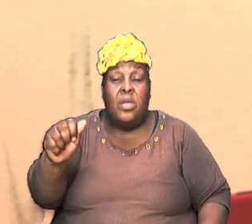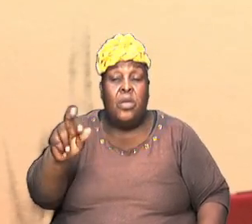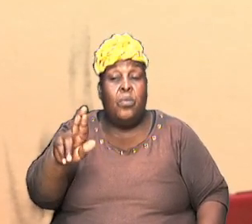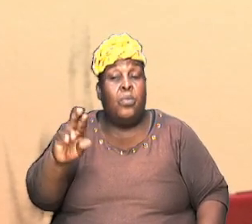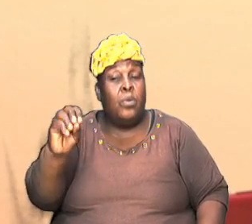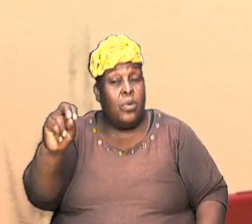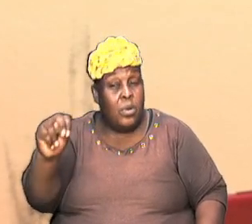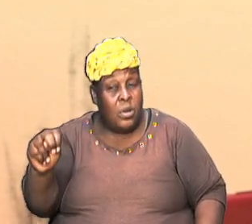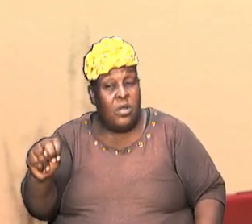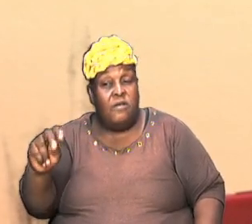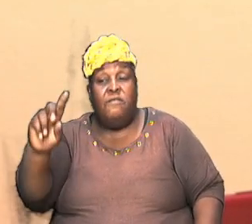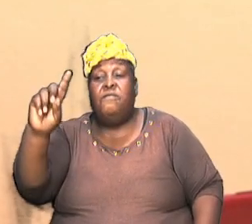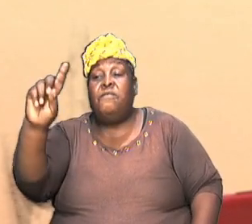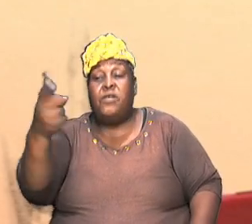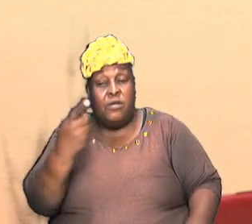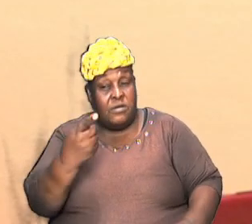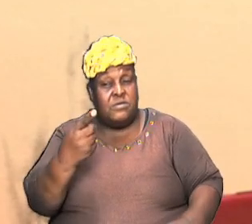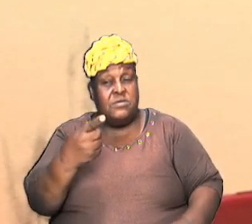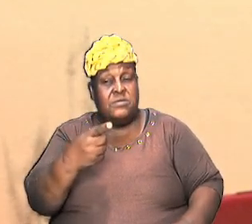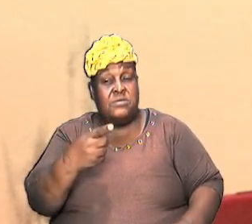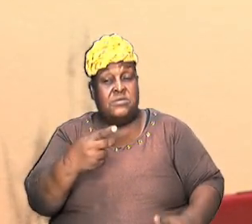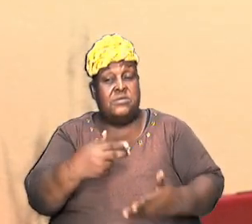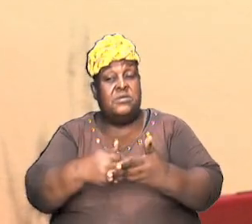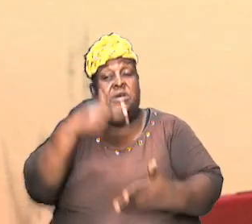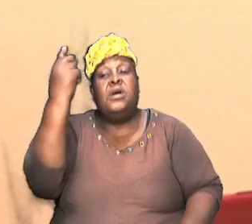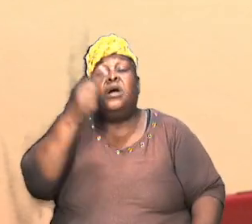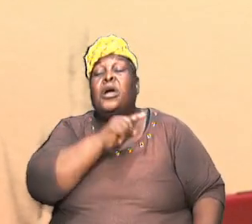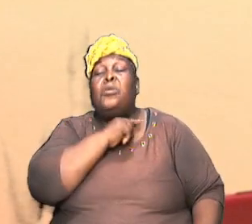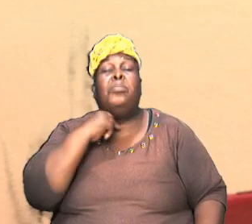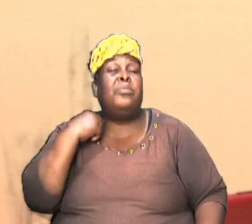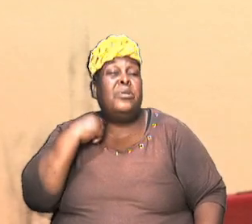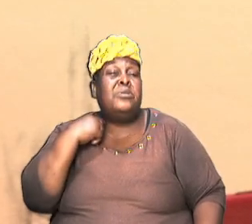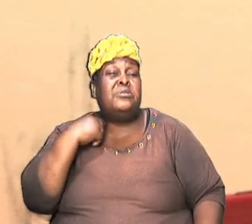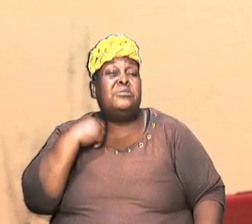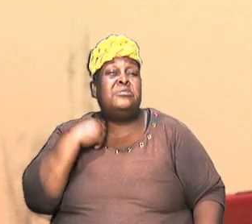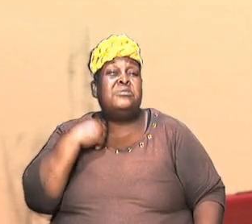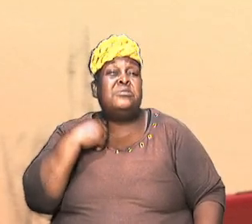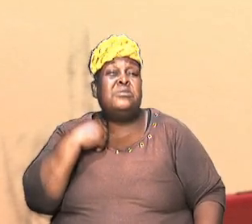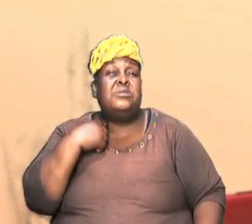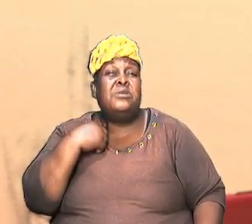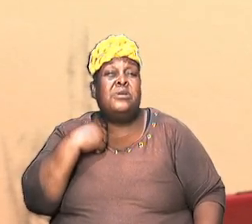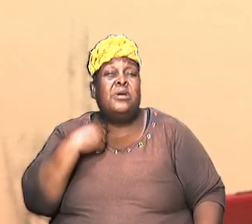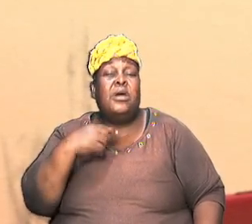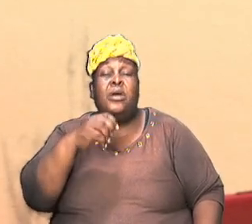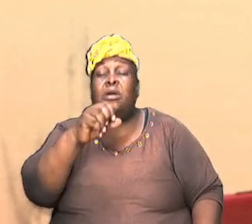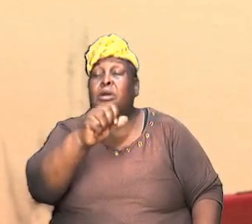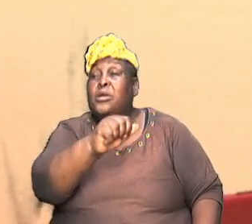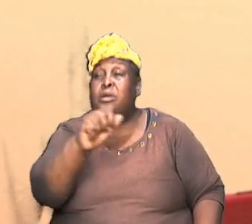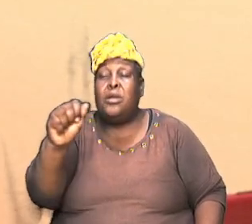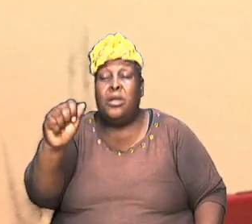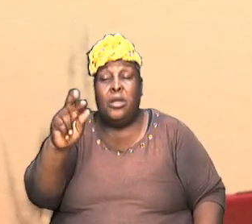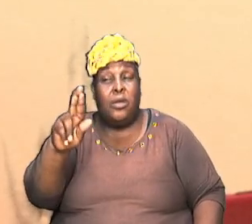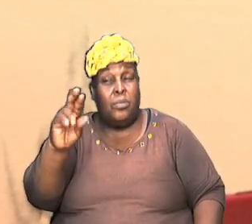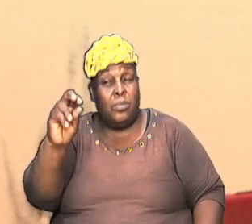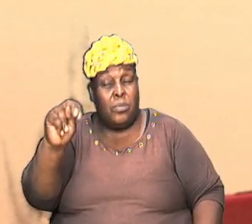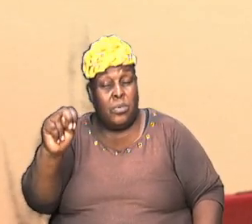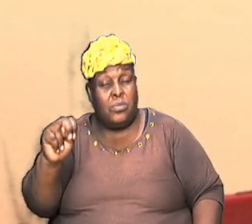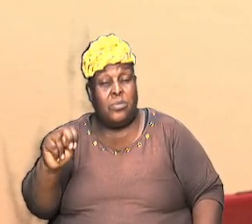Aaron and he was not going to set the priestly line and the priesthood in order